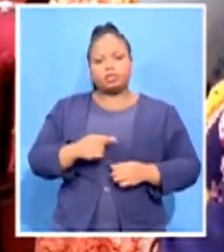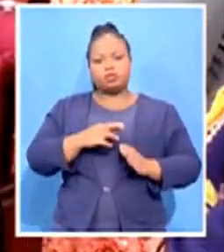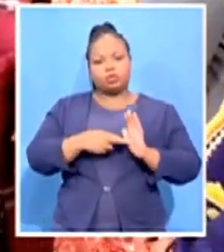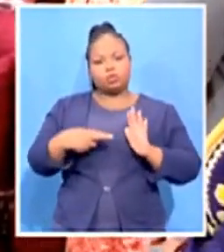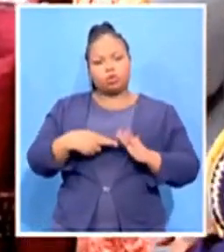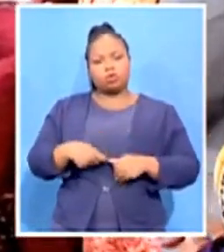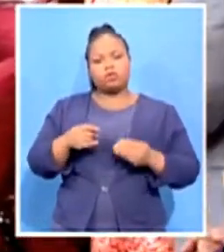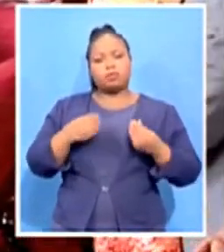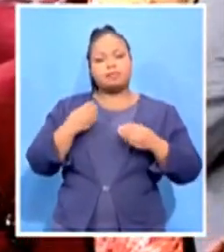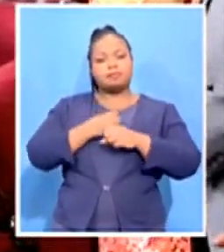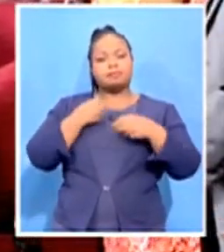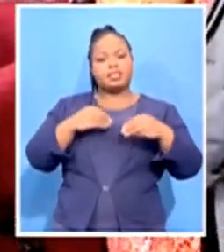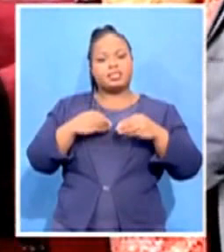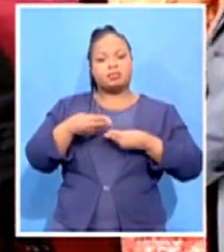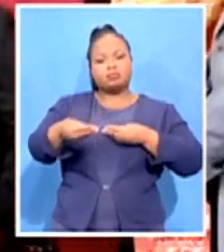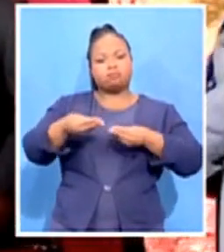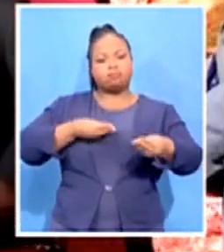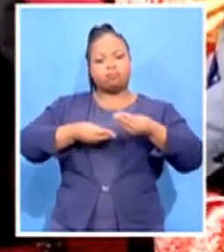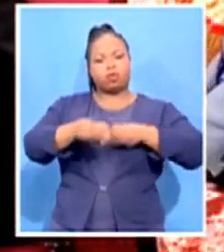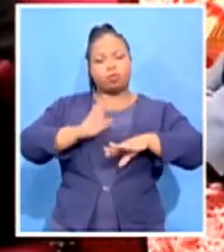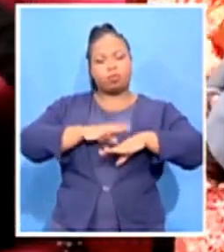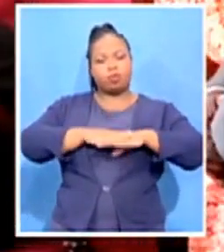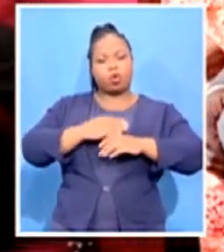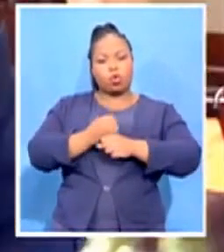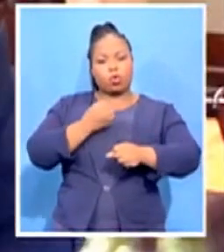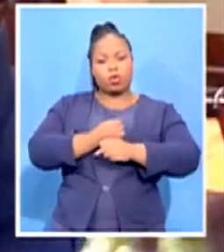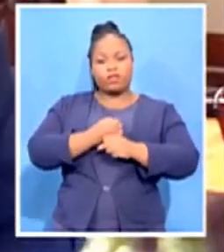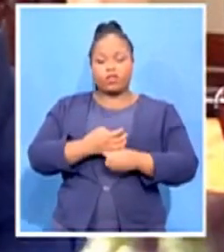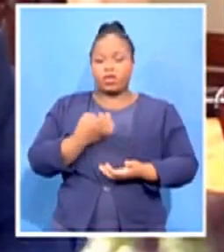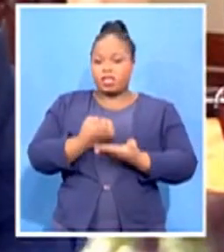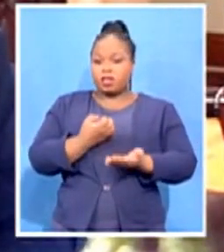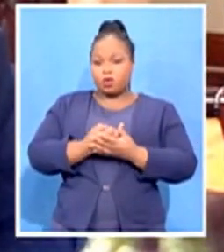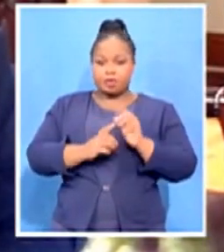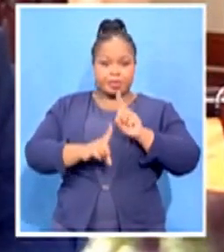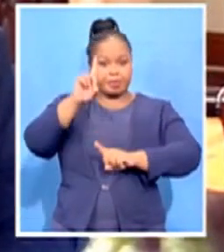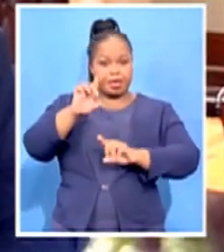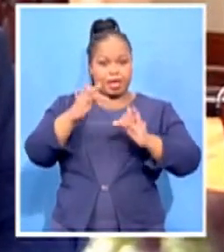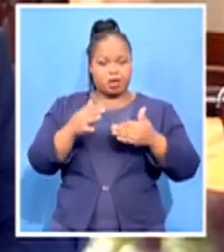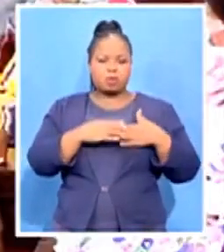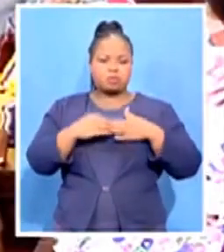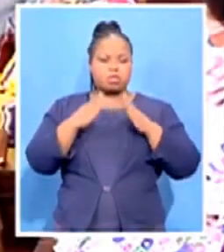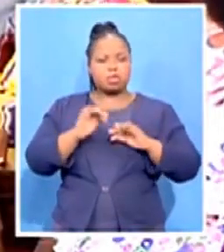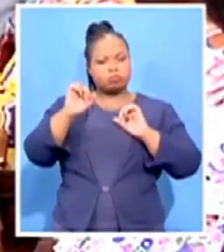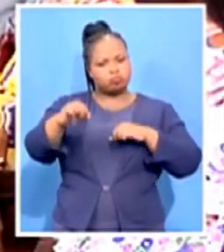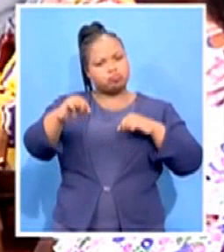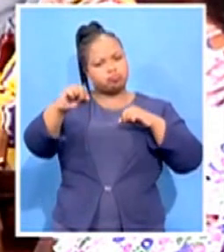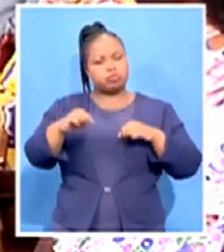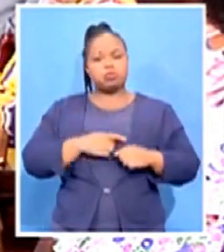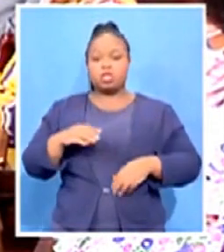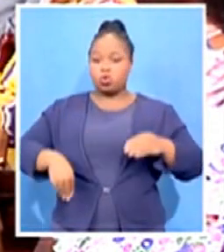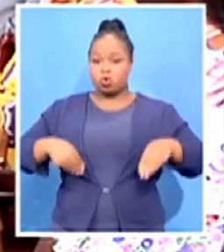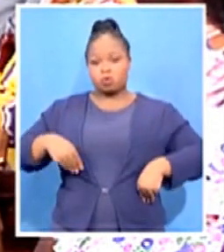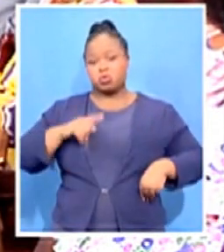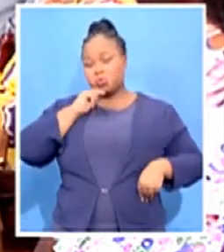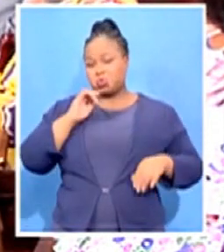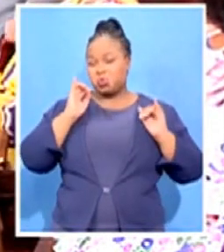And for trade and economy to flourish, leaders agreed that corruption is a cancer that deprive countries to